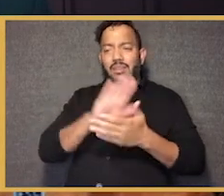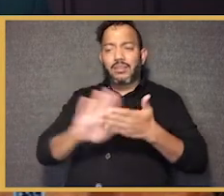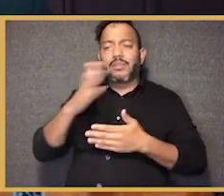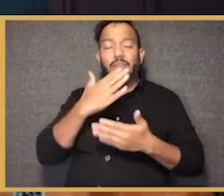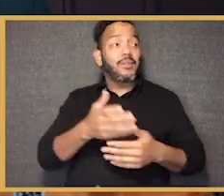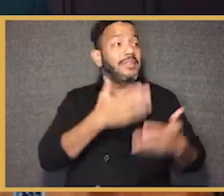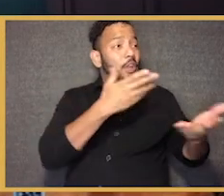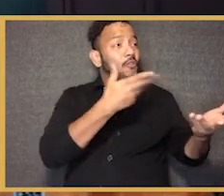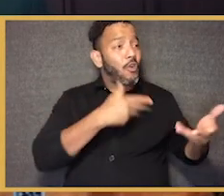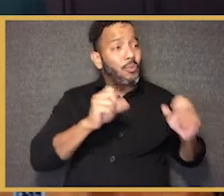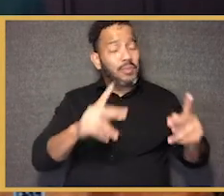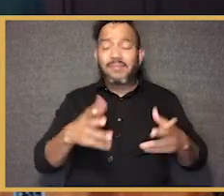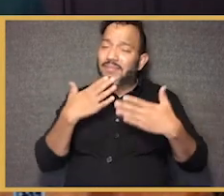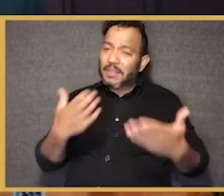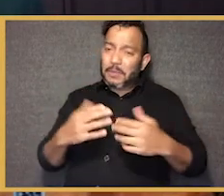College. Thank you. Thanks for the opportunity.